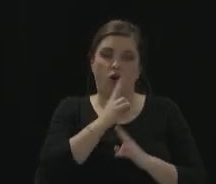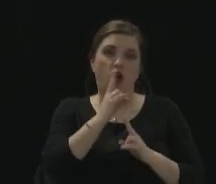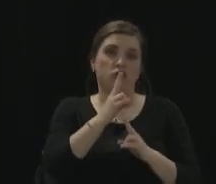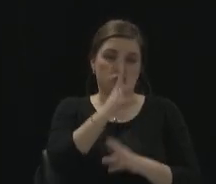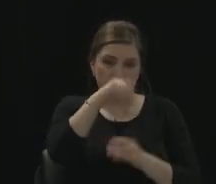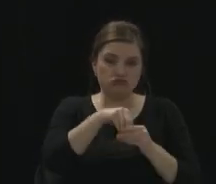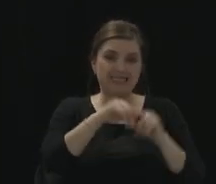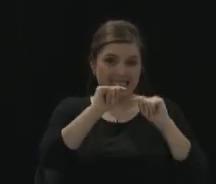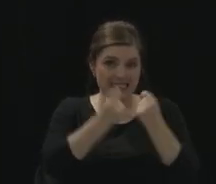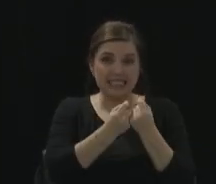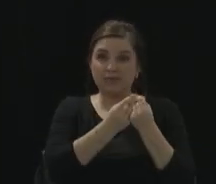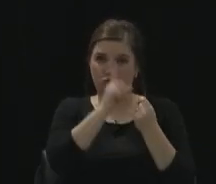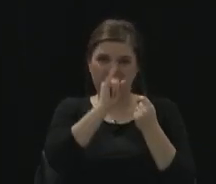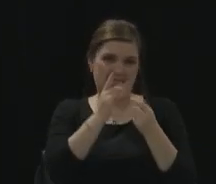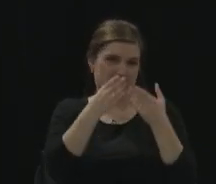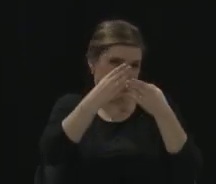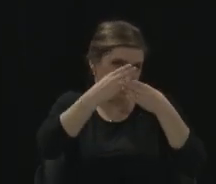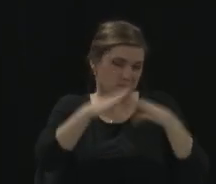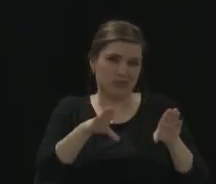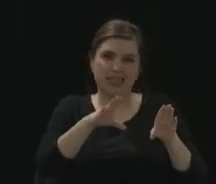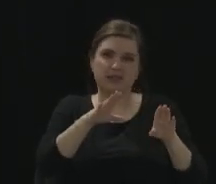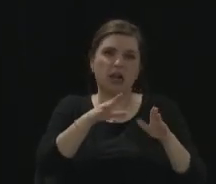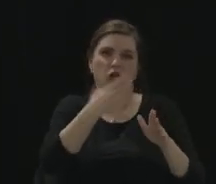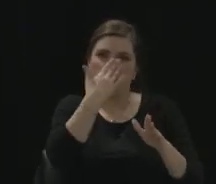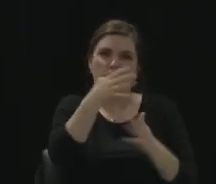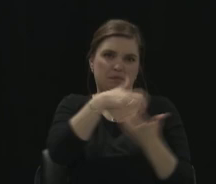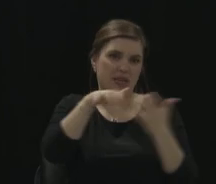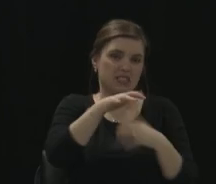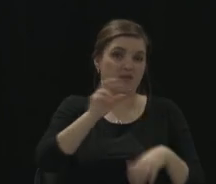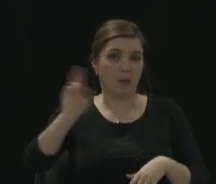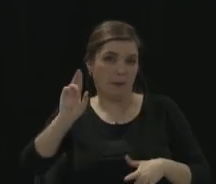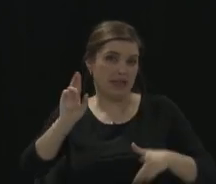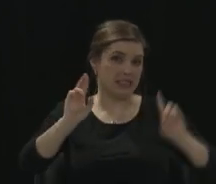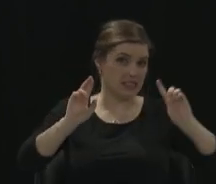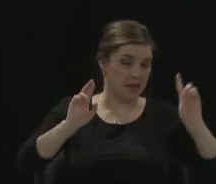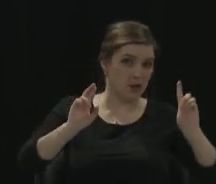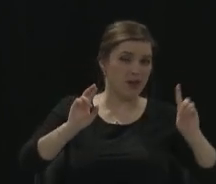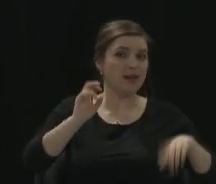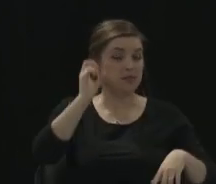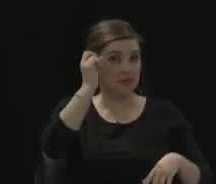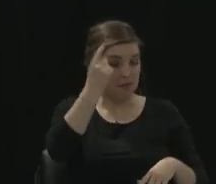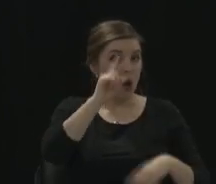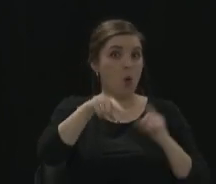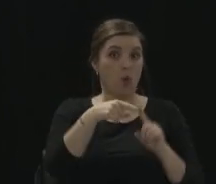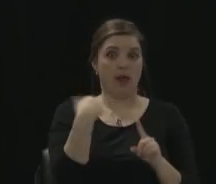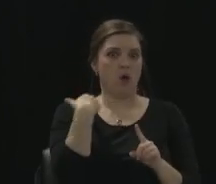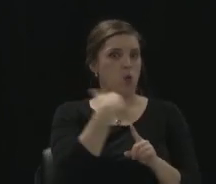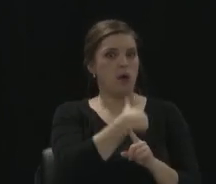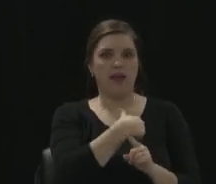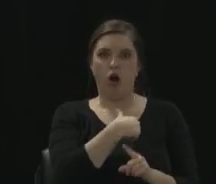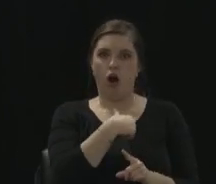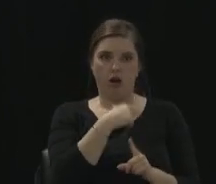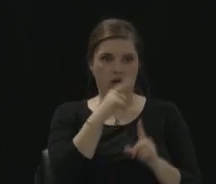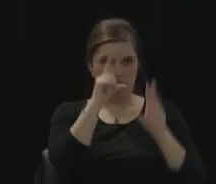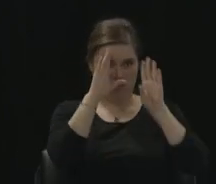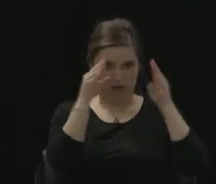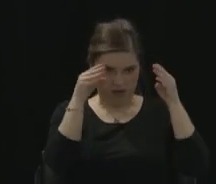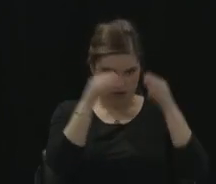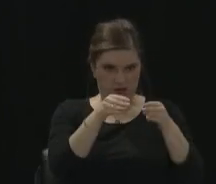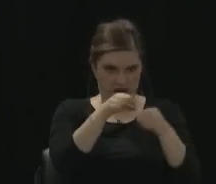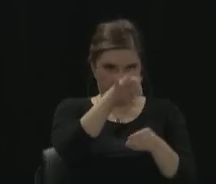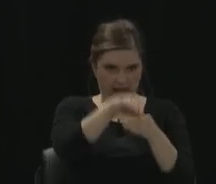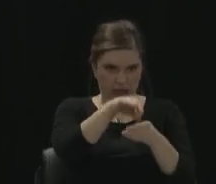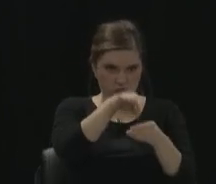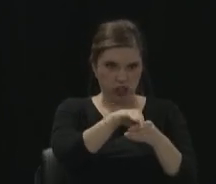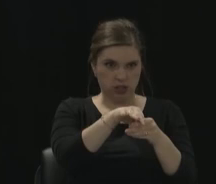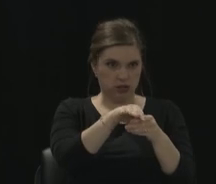gather a bet that you couldn't tell when we're in pure election mode, you can't tell who's a Republican